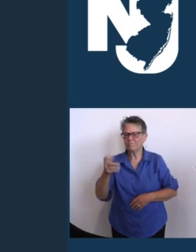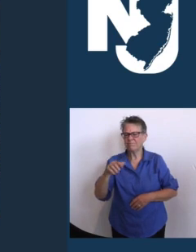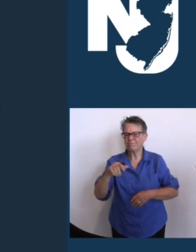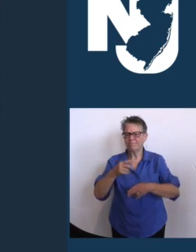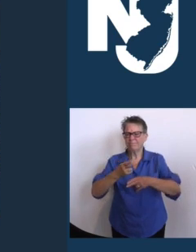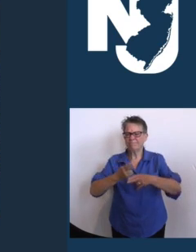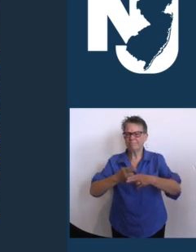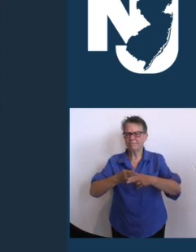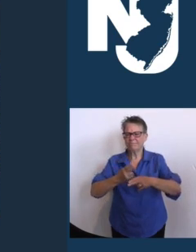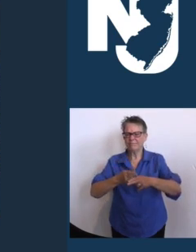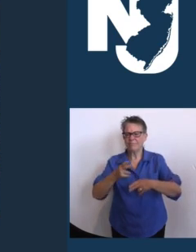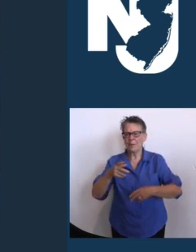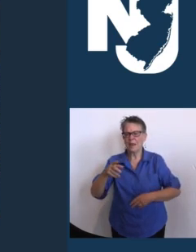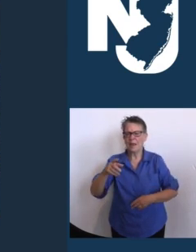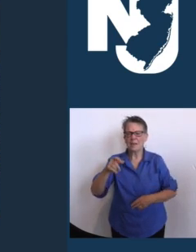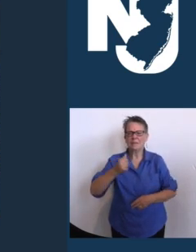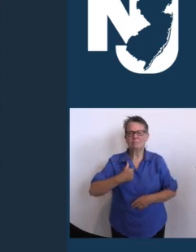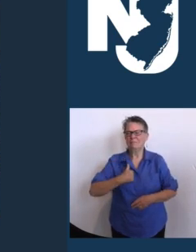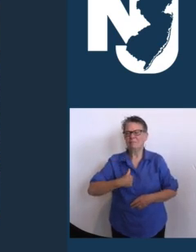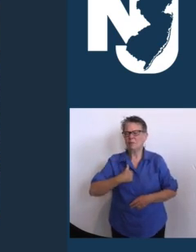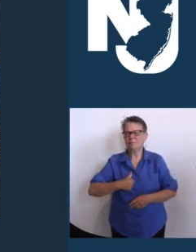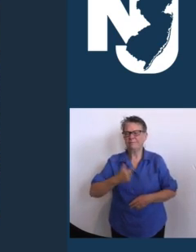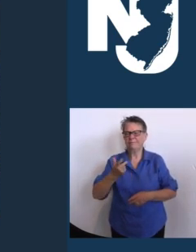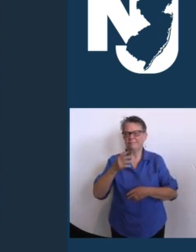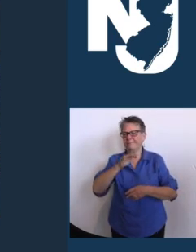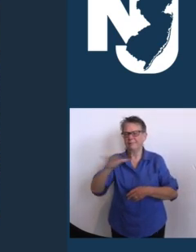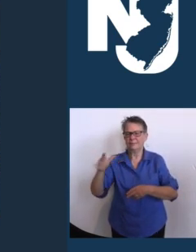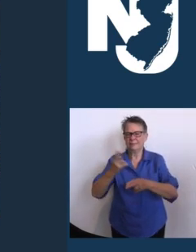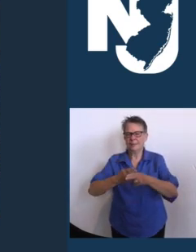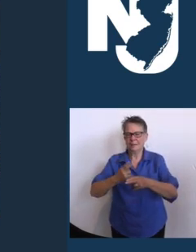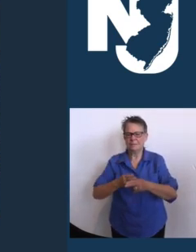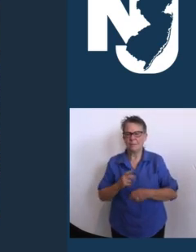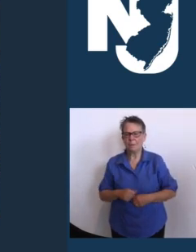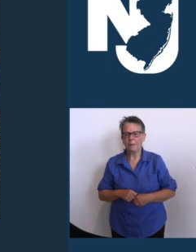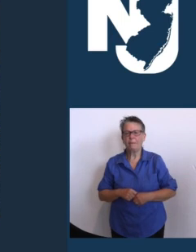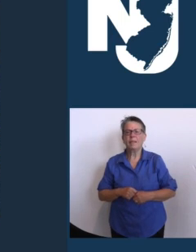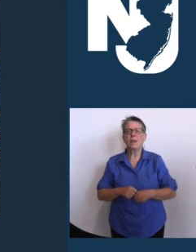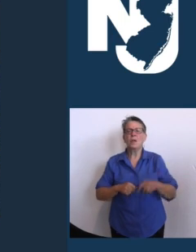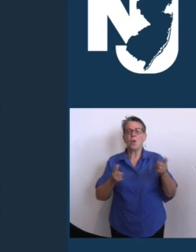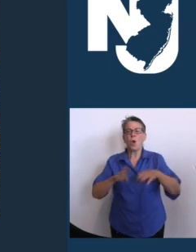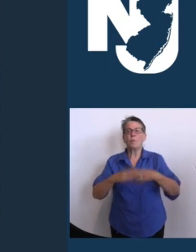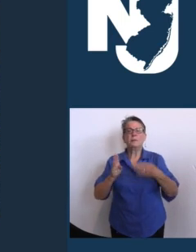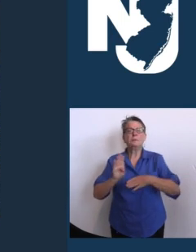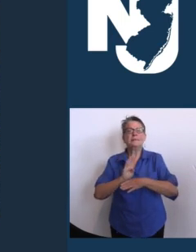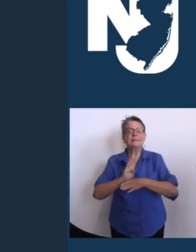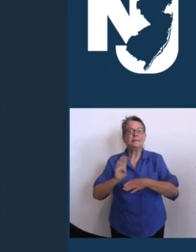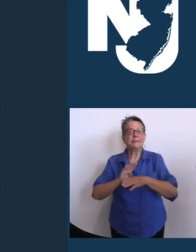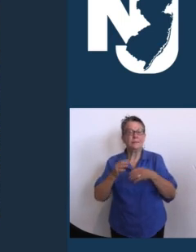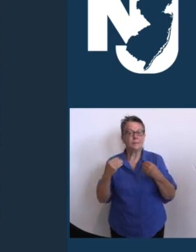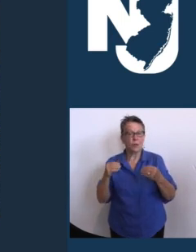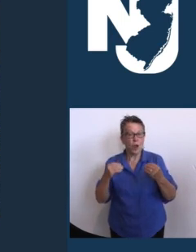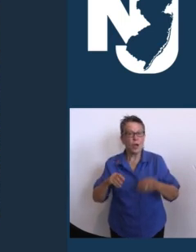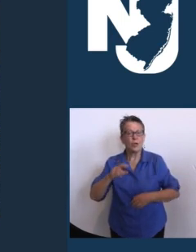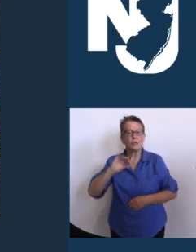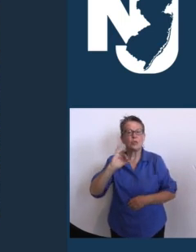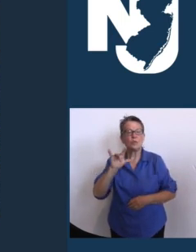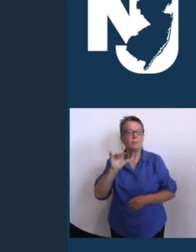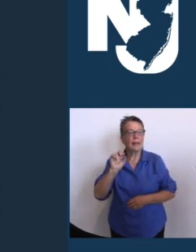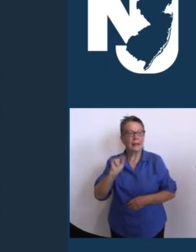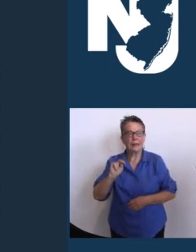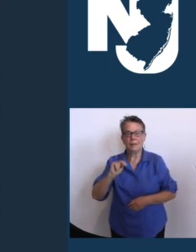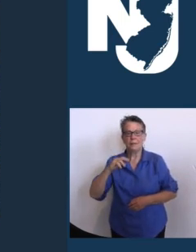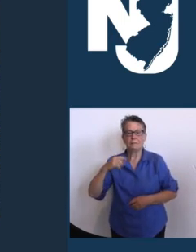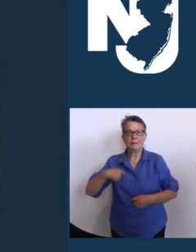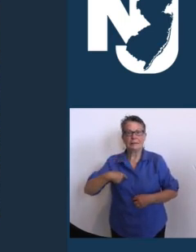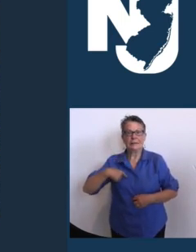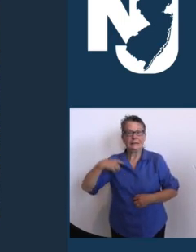27 years ago. Roz started with a vision of a store that could pack in all the fun of the Jersey Shore, and